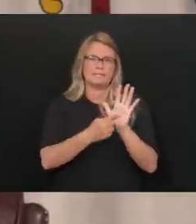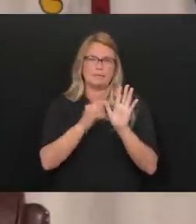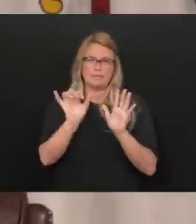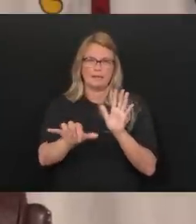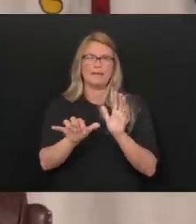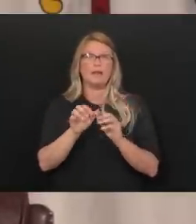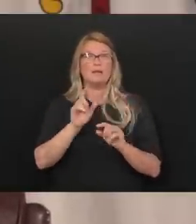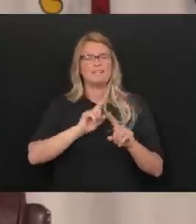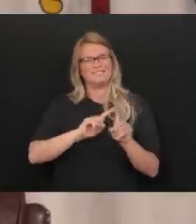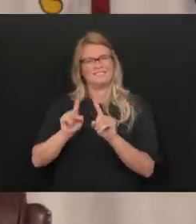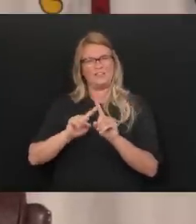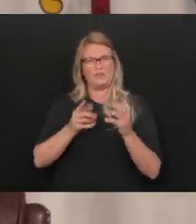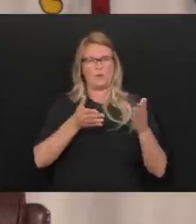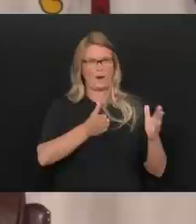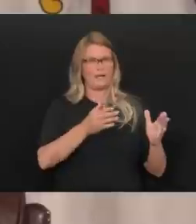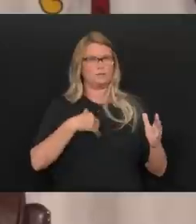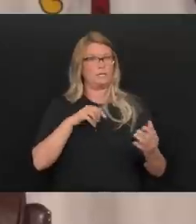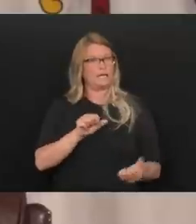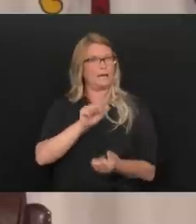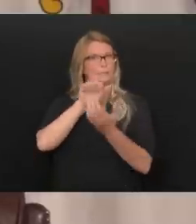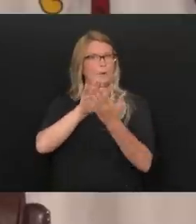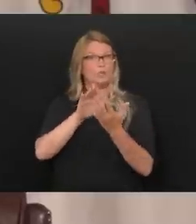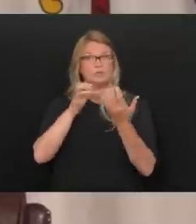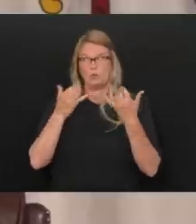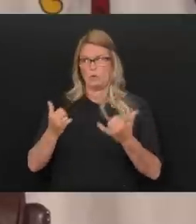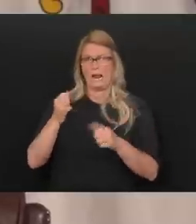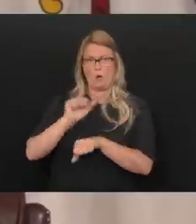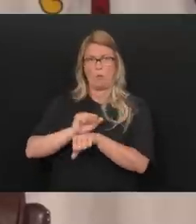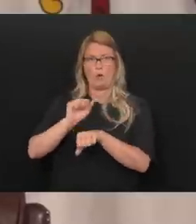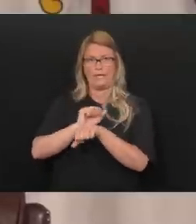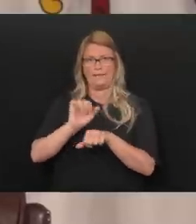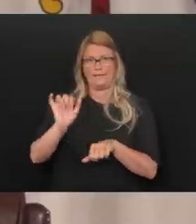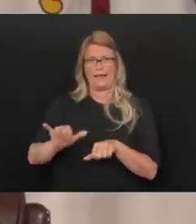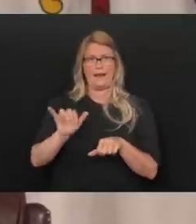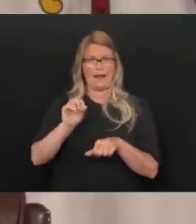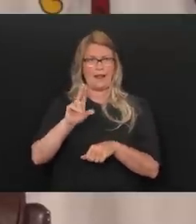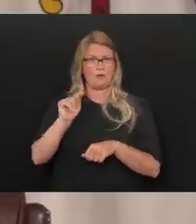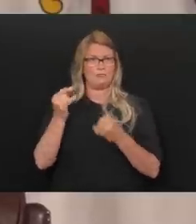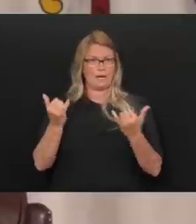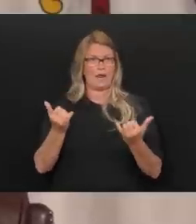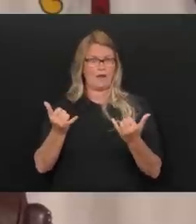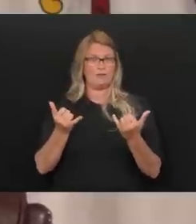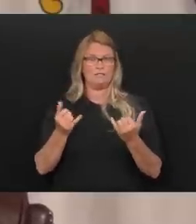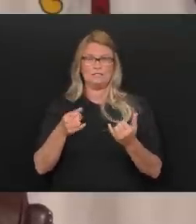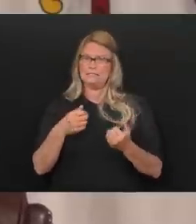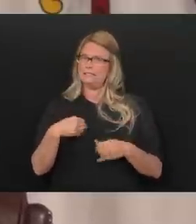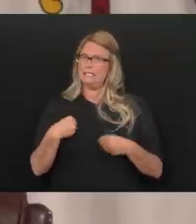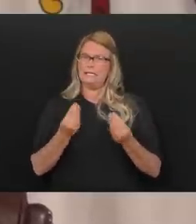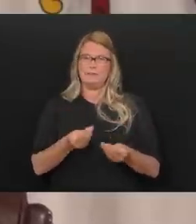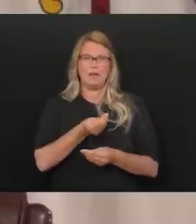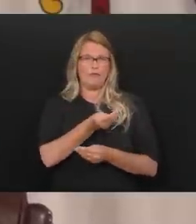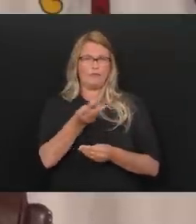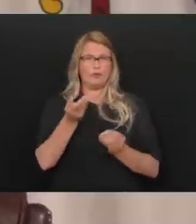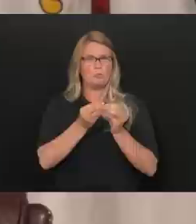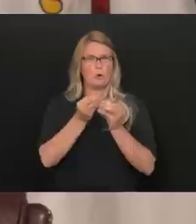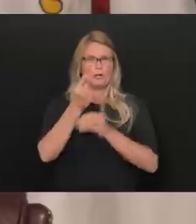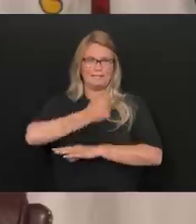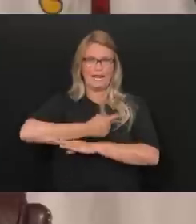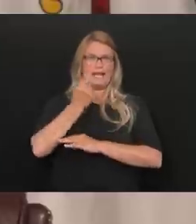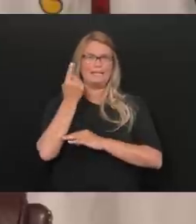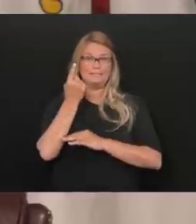ways that we can do it and we're on it. And, and so if, if you'll just give us a couple more days,